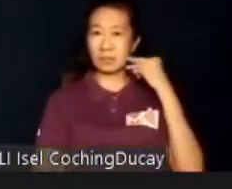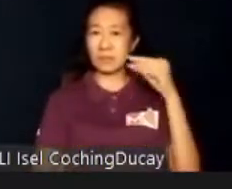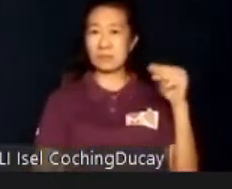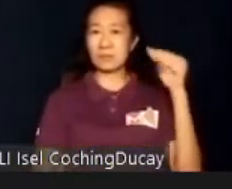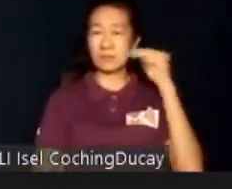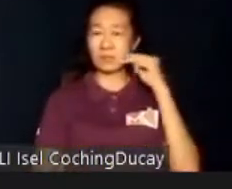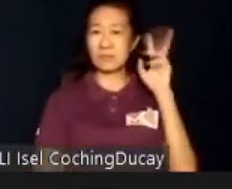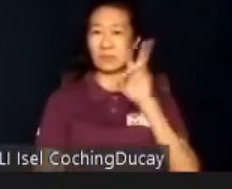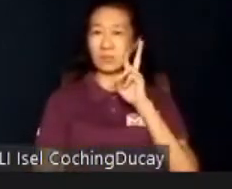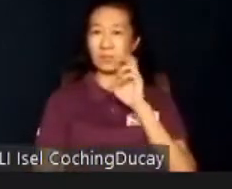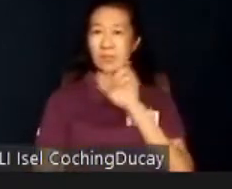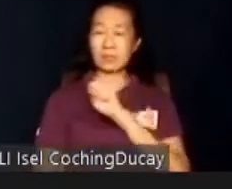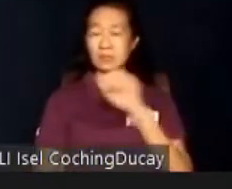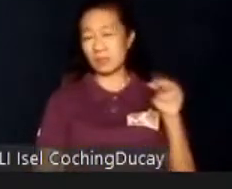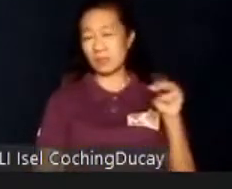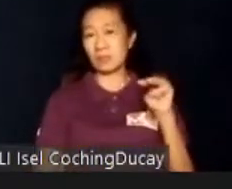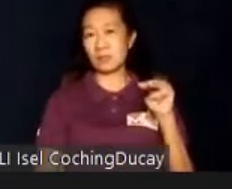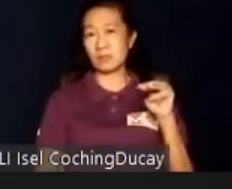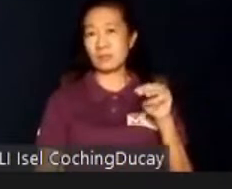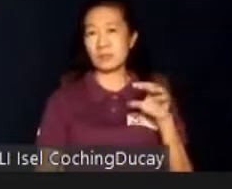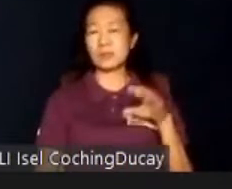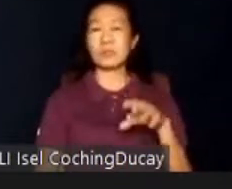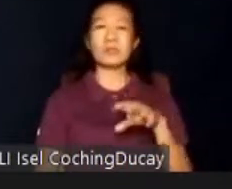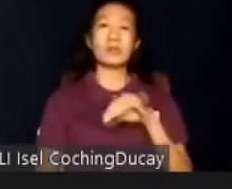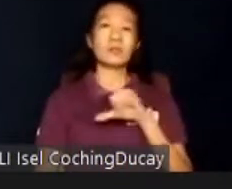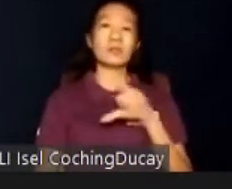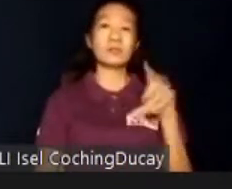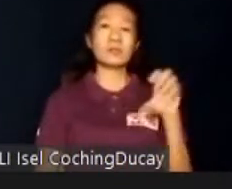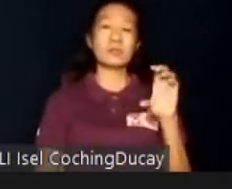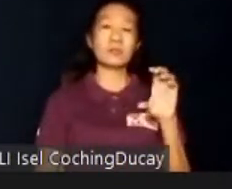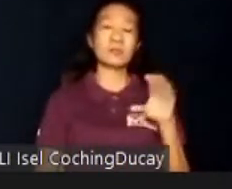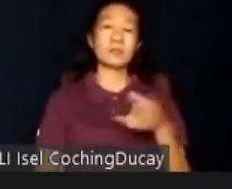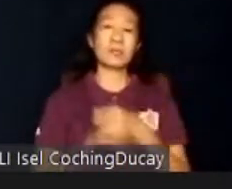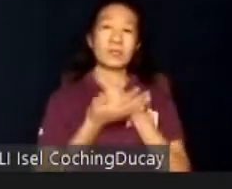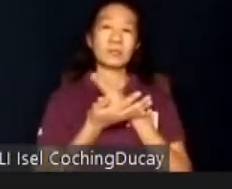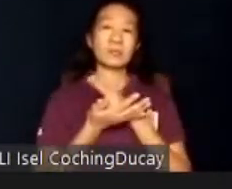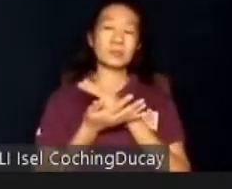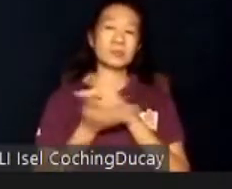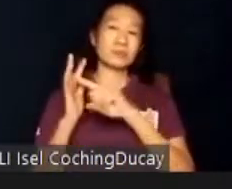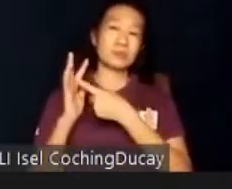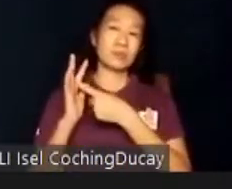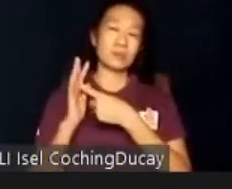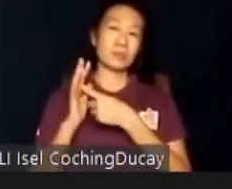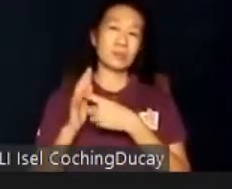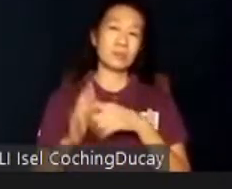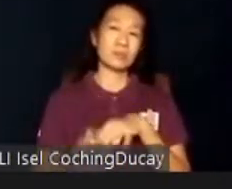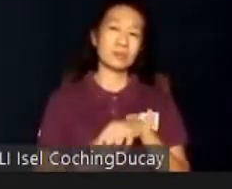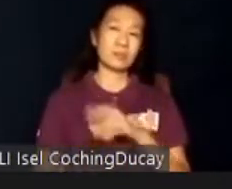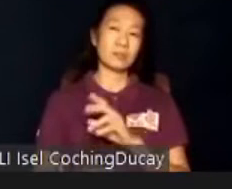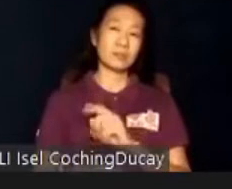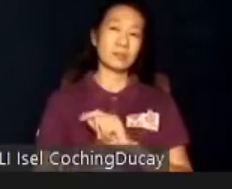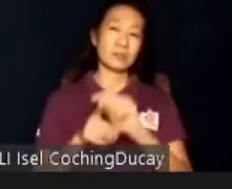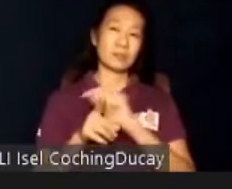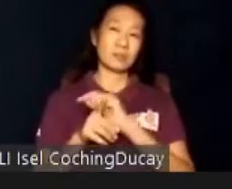and SM Save More, IMLC has helped pioneer an ASD training and employment program called